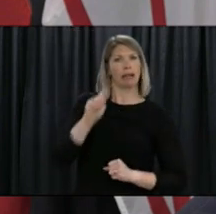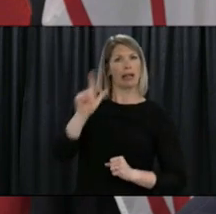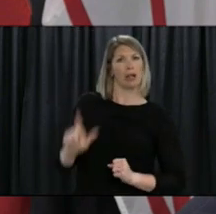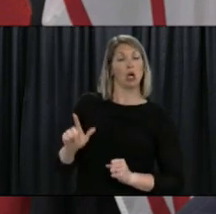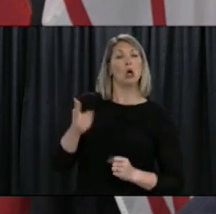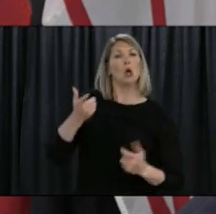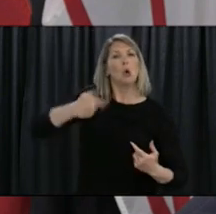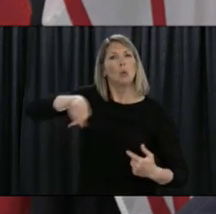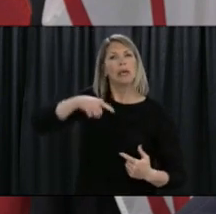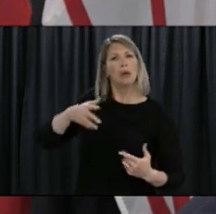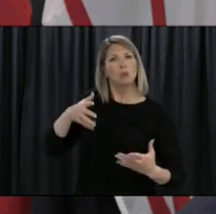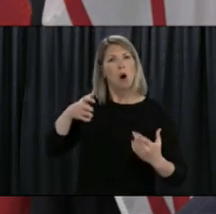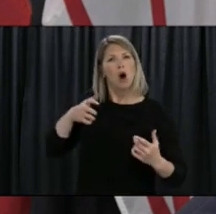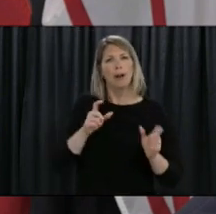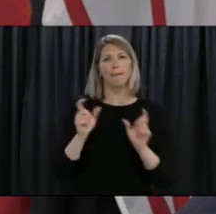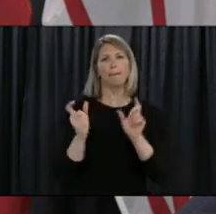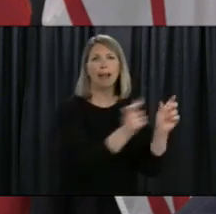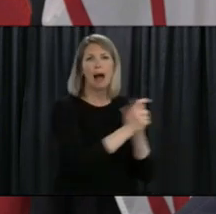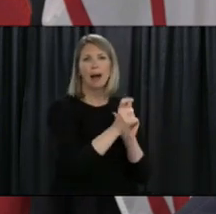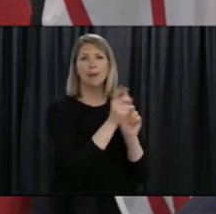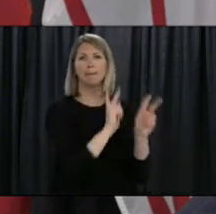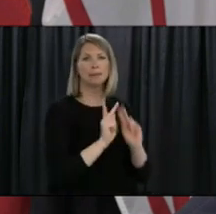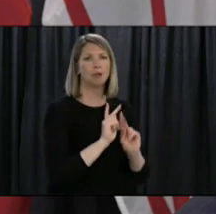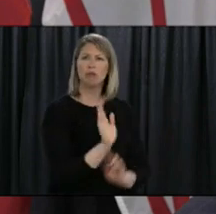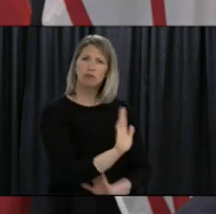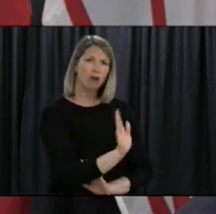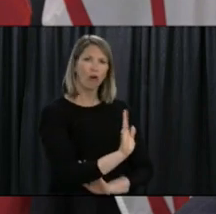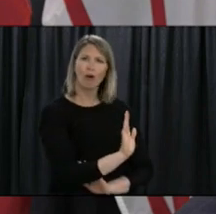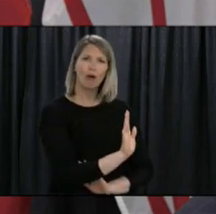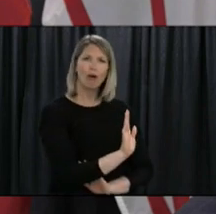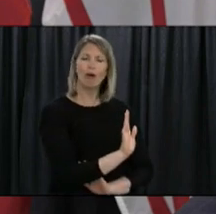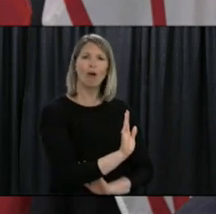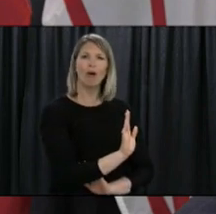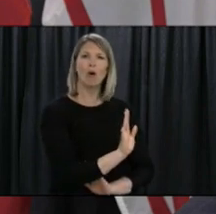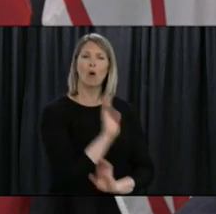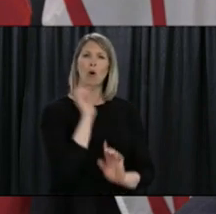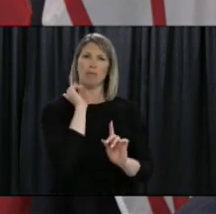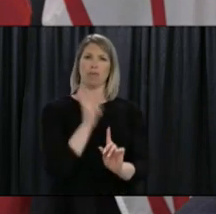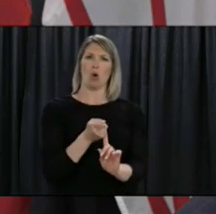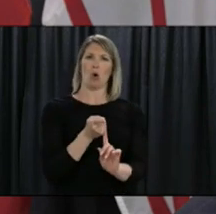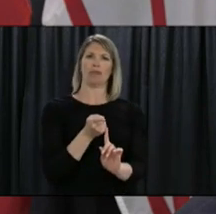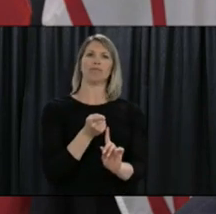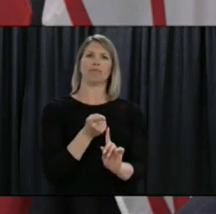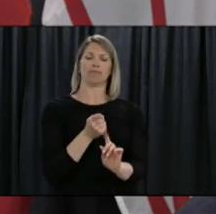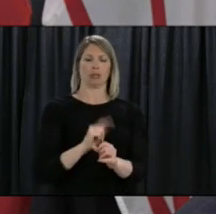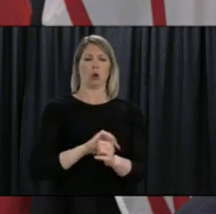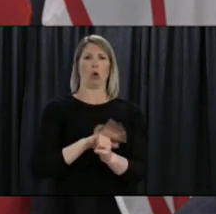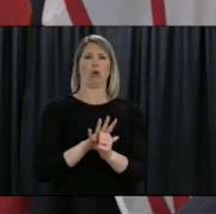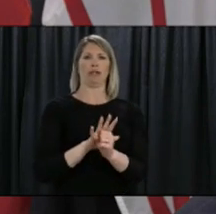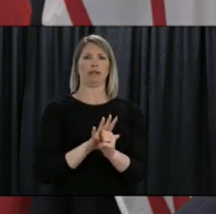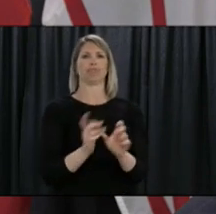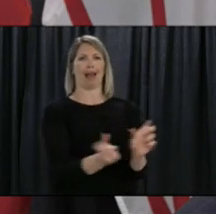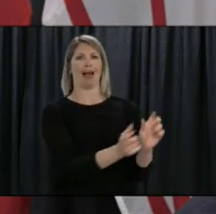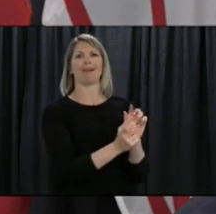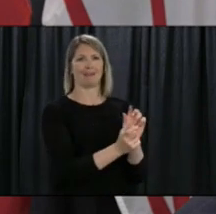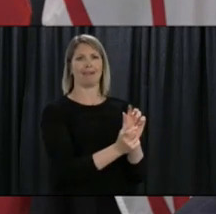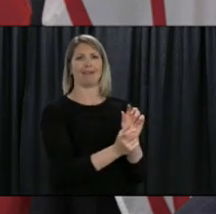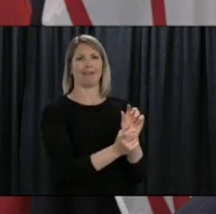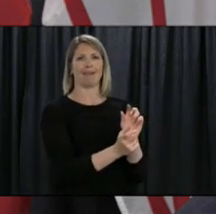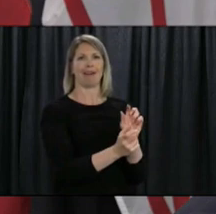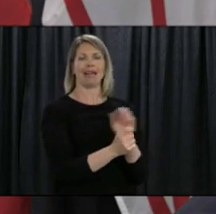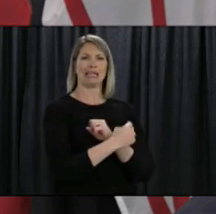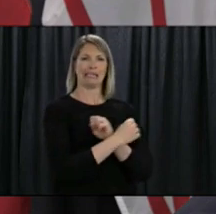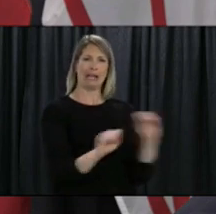people out but this was a public health measure understanding the impact of bringing positive cases to Newfoundland and Labrador. It's been